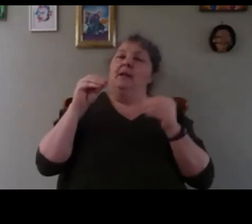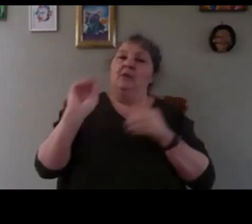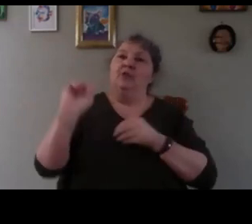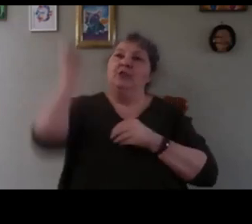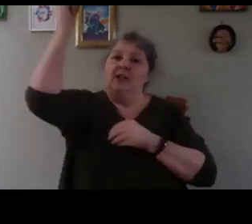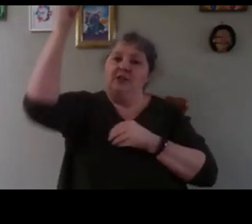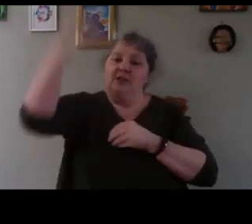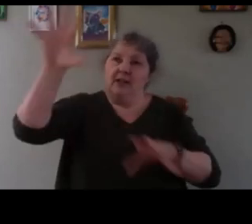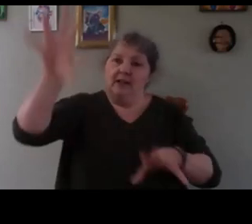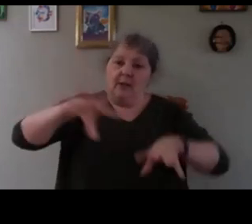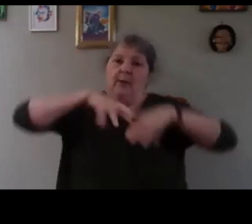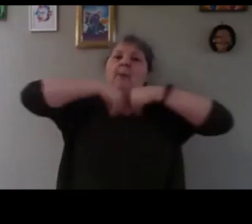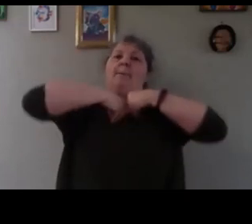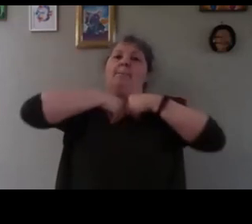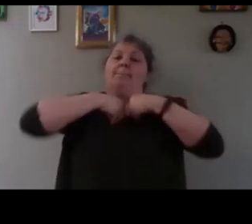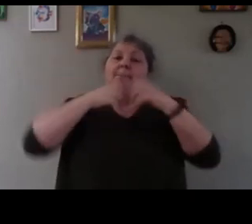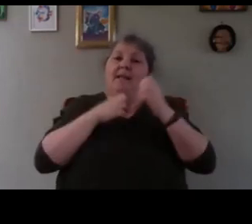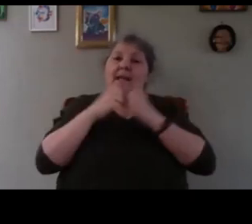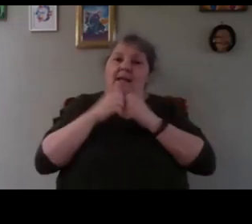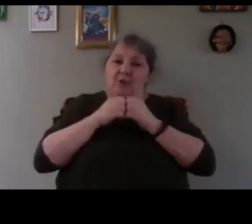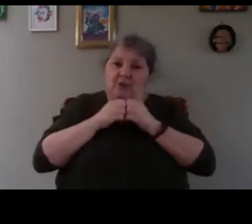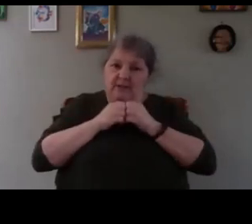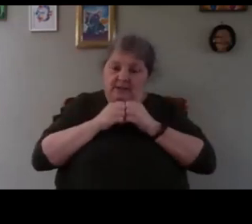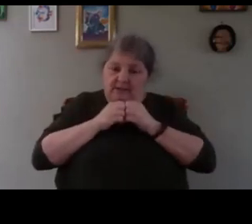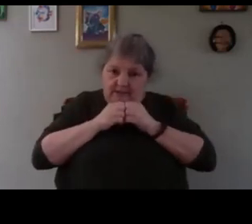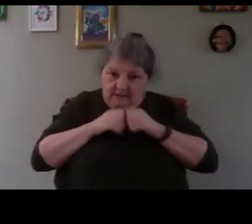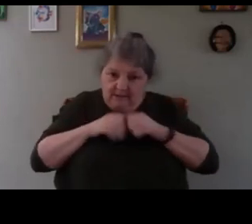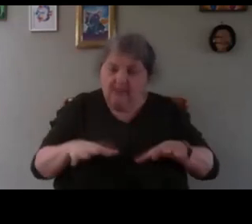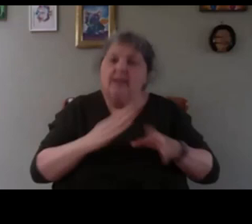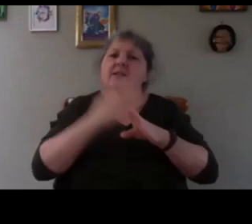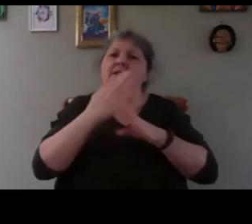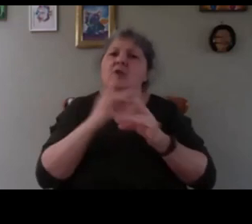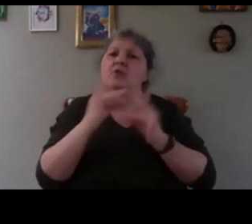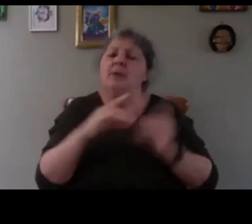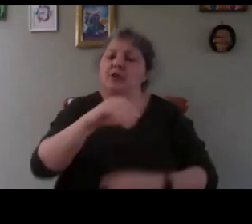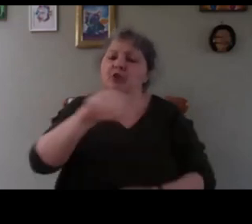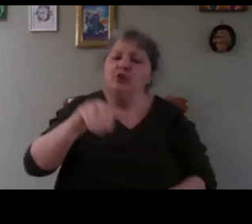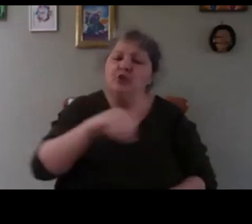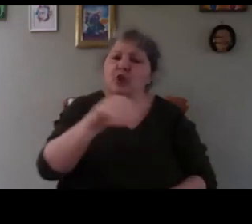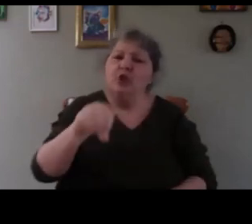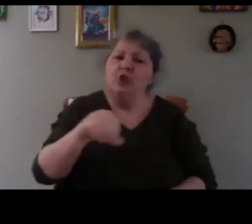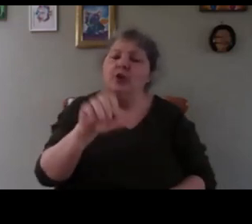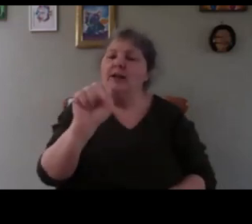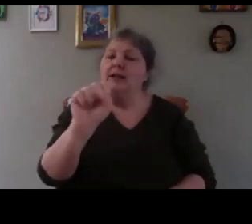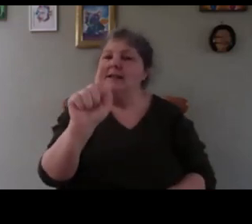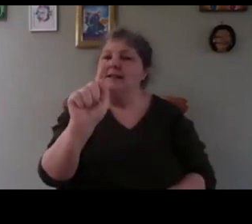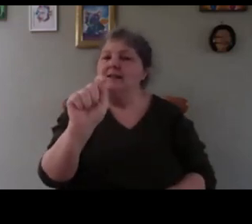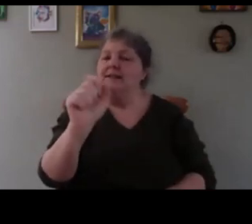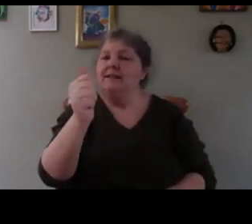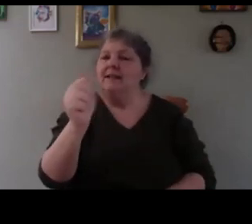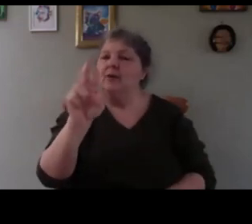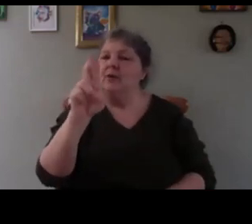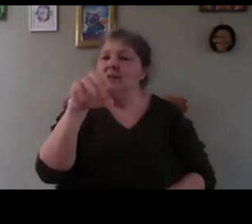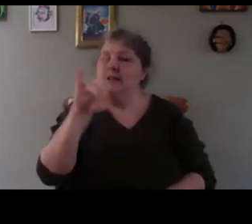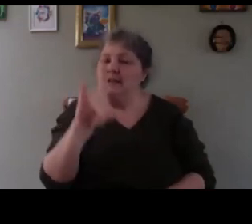and then they can start to make sugar starch and they can feed bacteria yeast